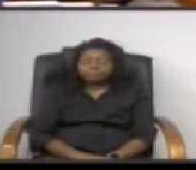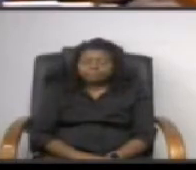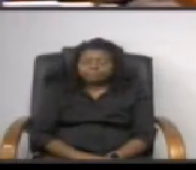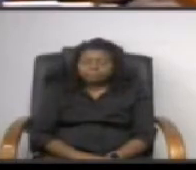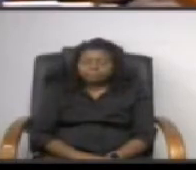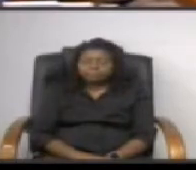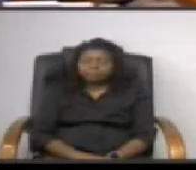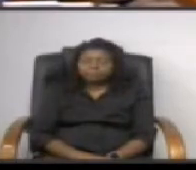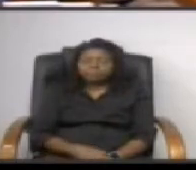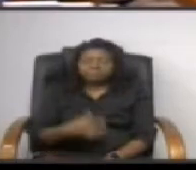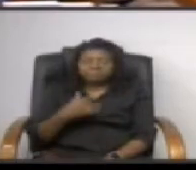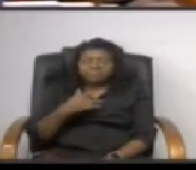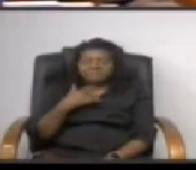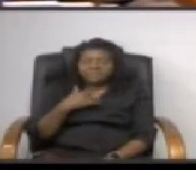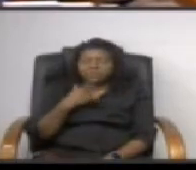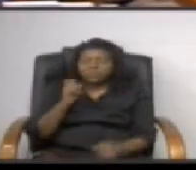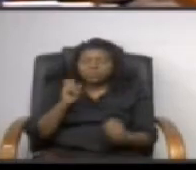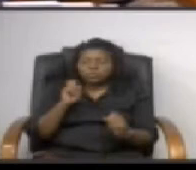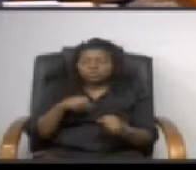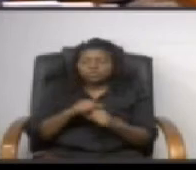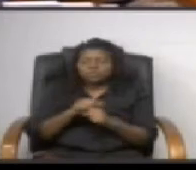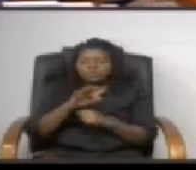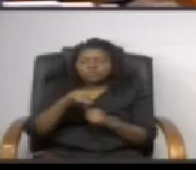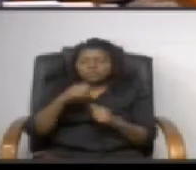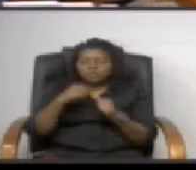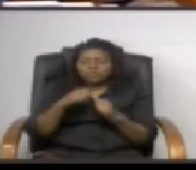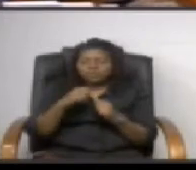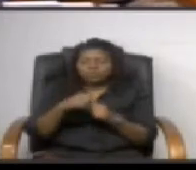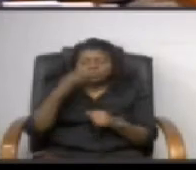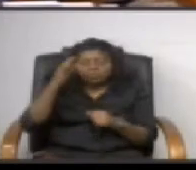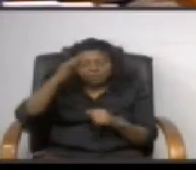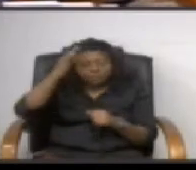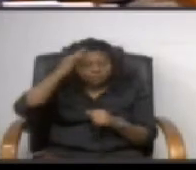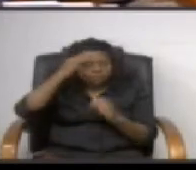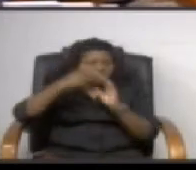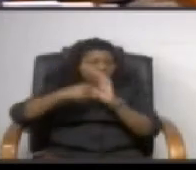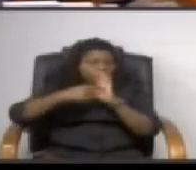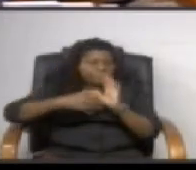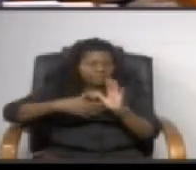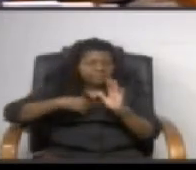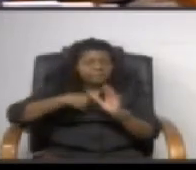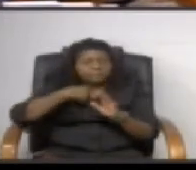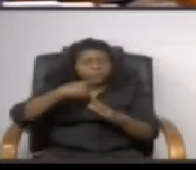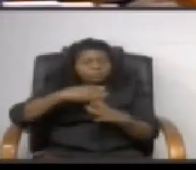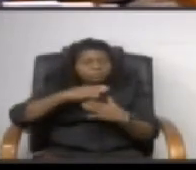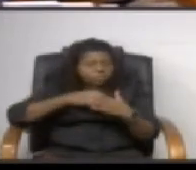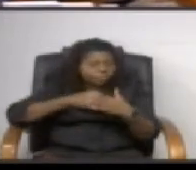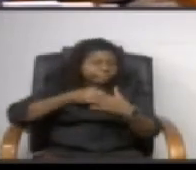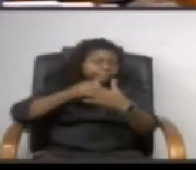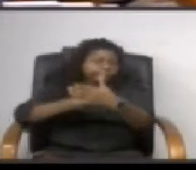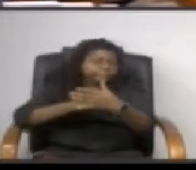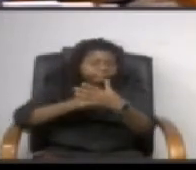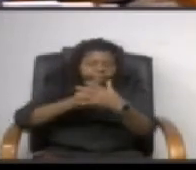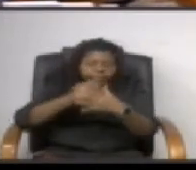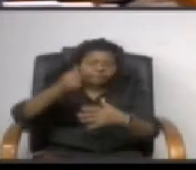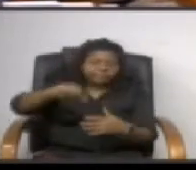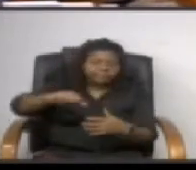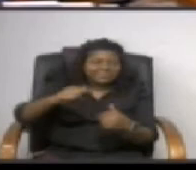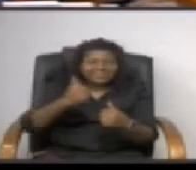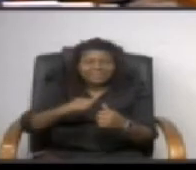should also send a letter to our federal representatives asking them to oppose legislation that will